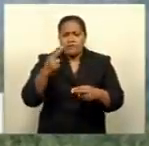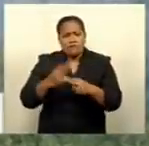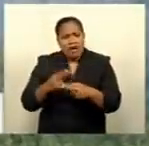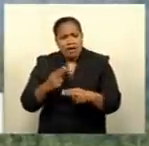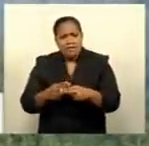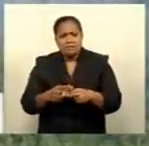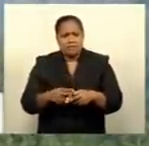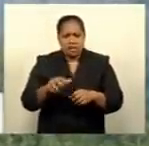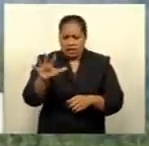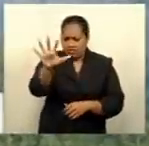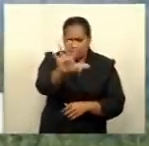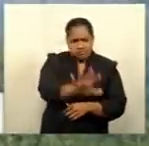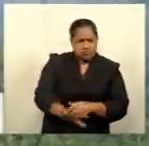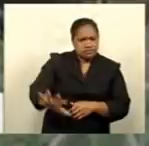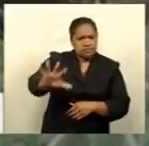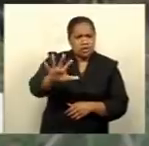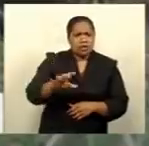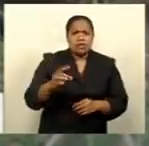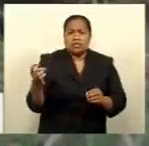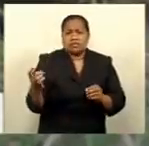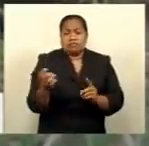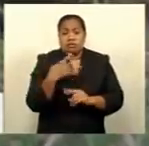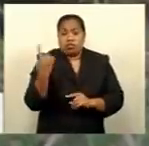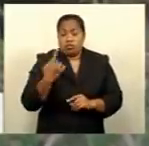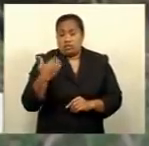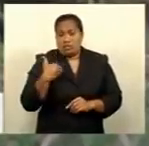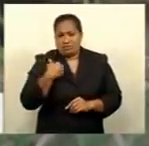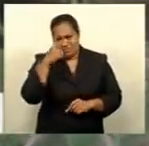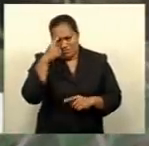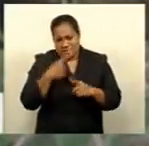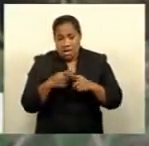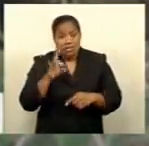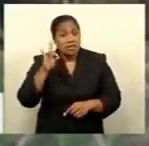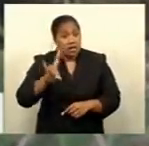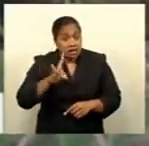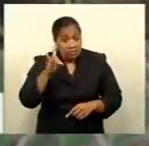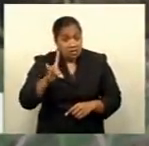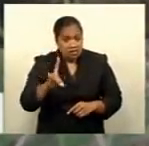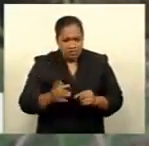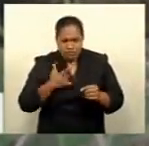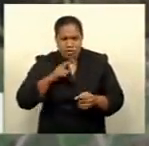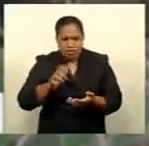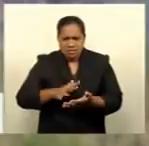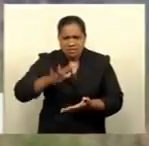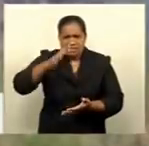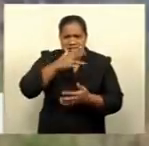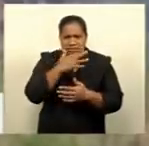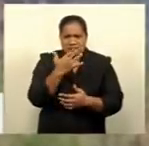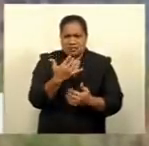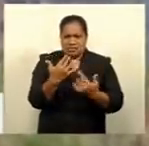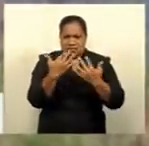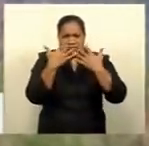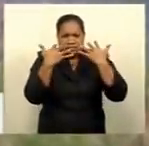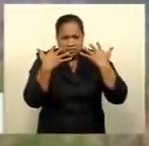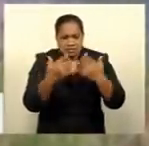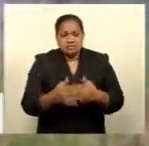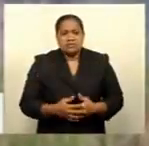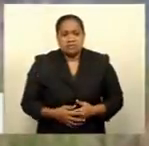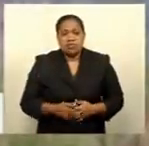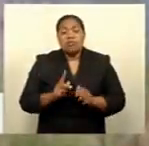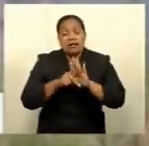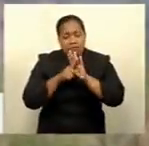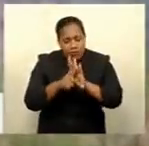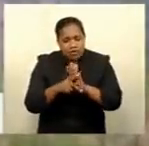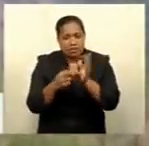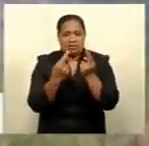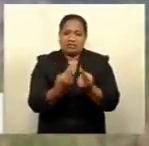lives and especially those with health issues and animals, they also impose considerable pressure on the resources